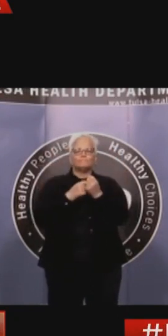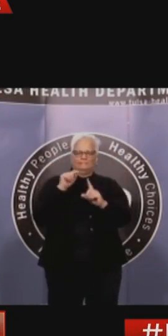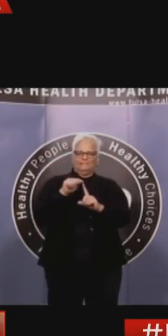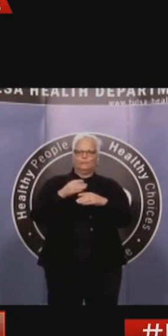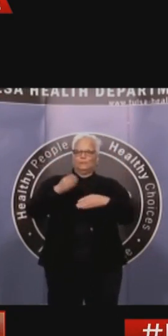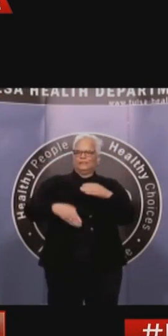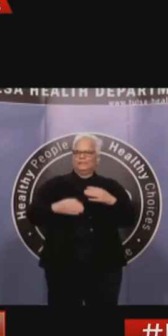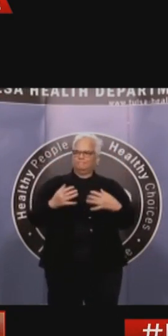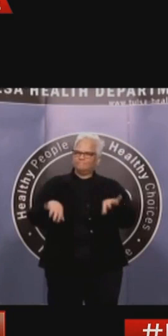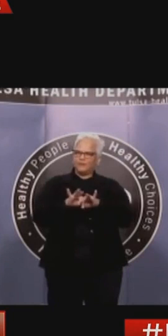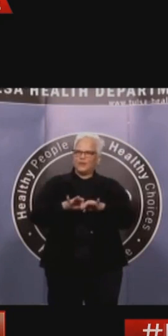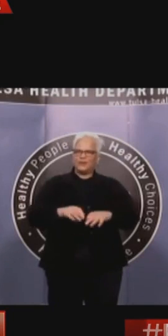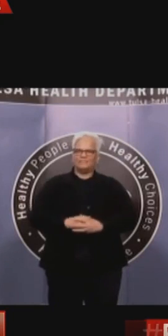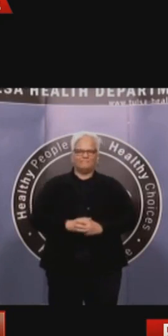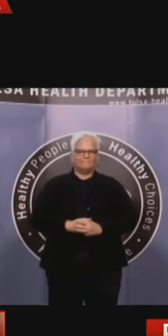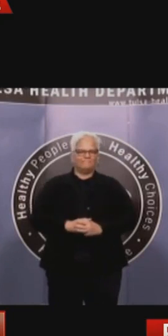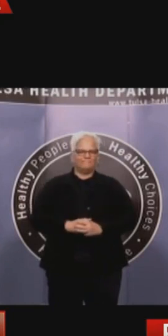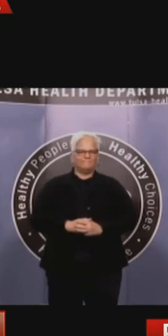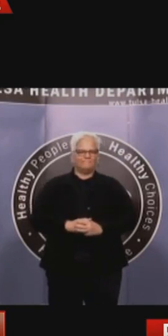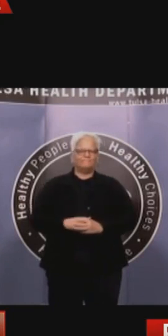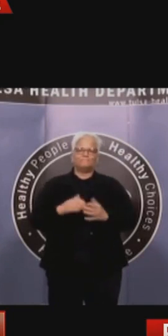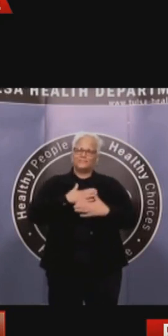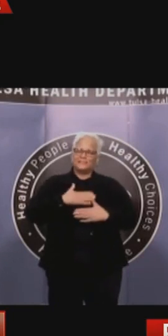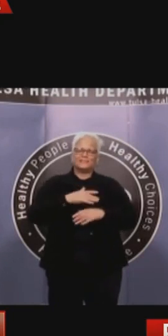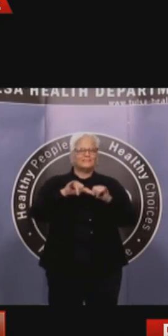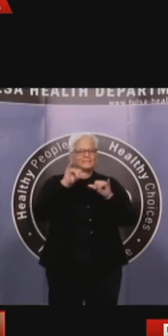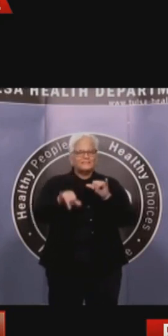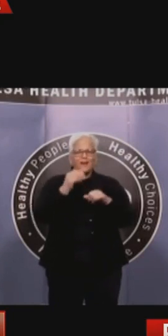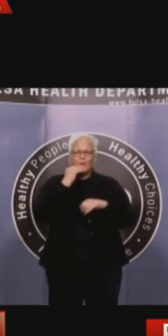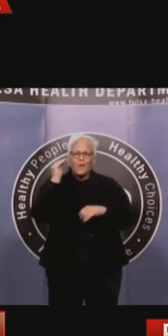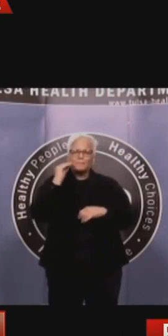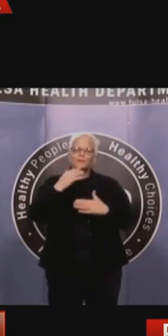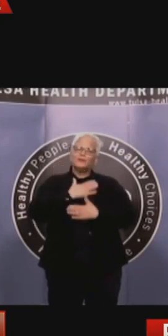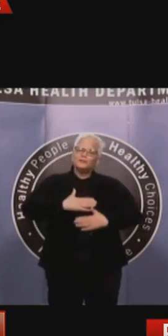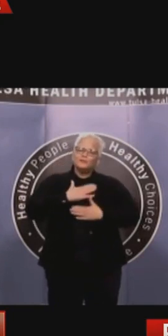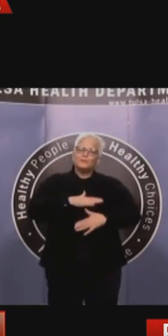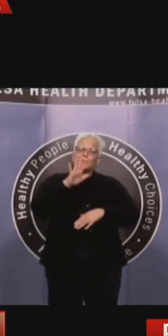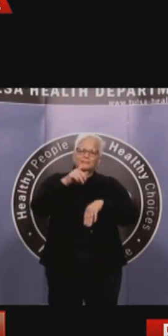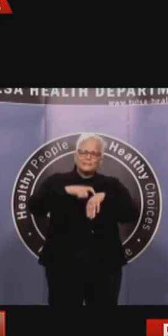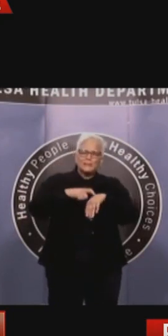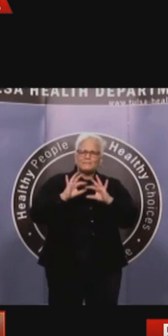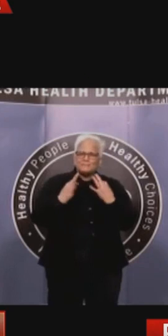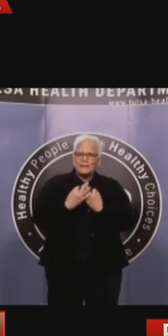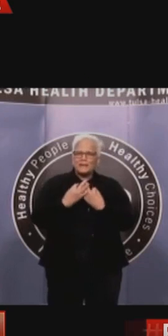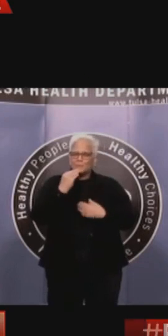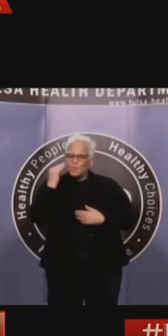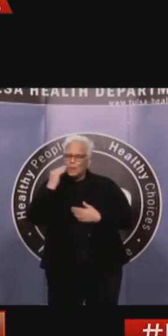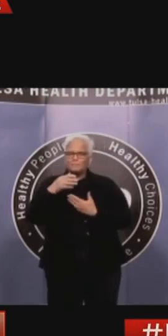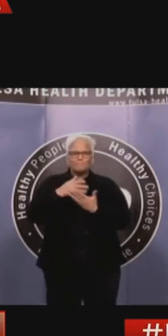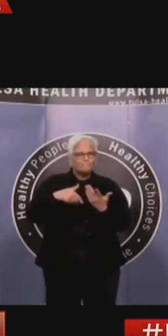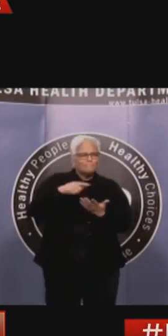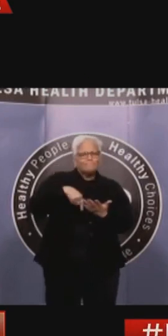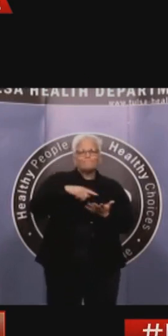ask. And let's stay home. Enjoy the holiday weekend with our family. Make the best of it. We'll see you soon.